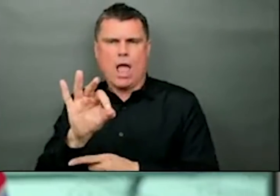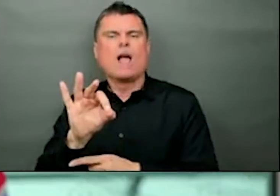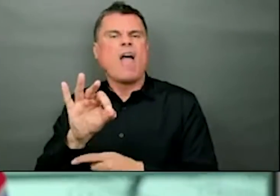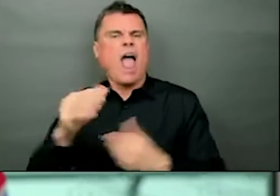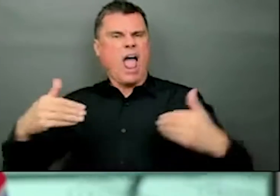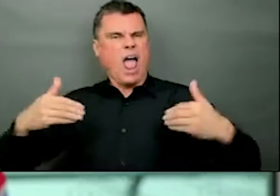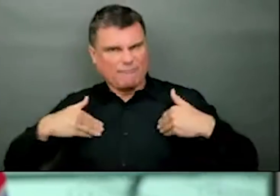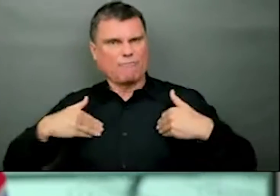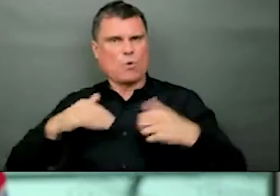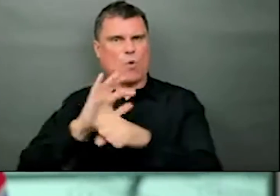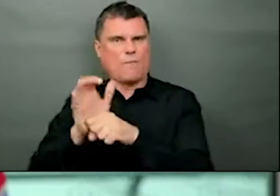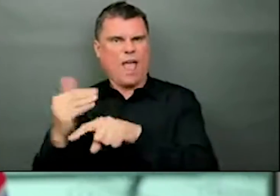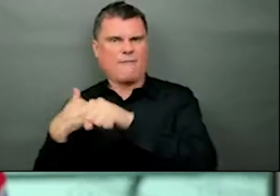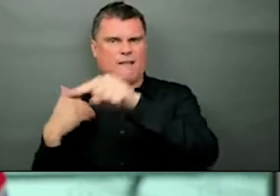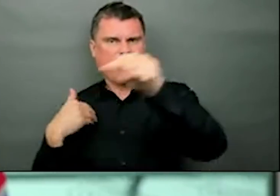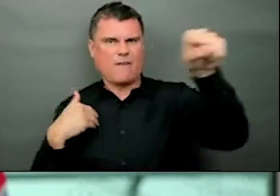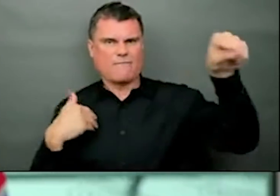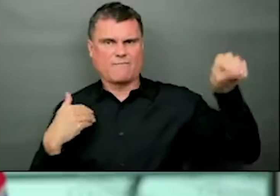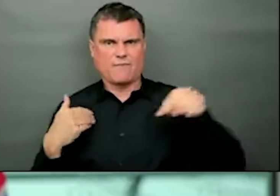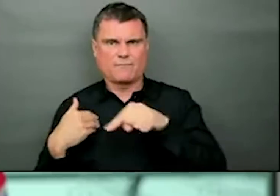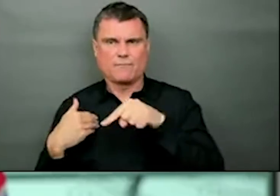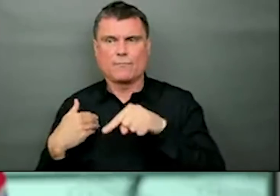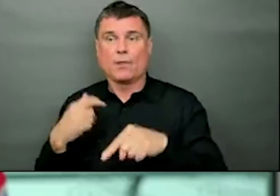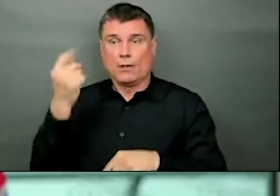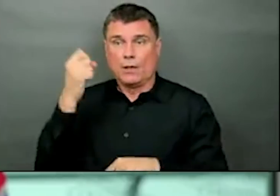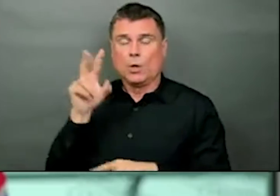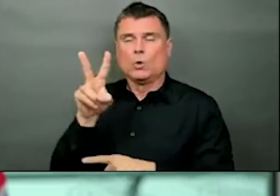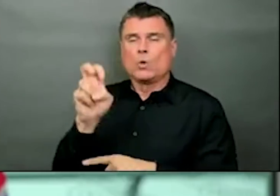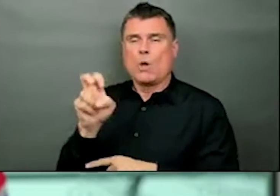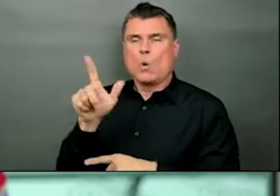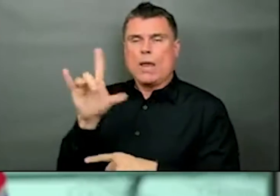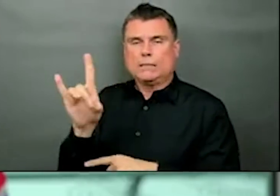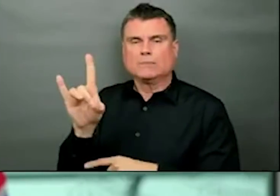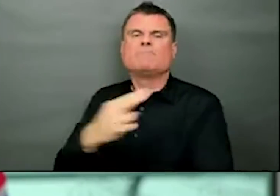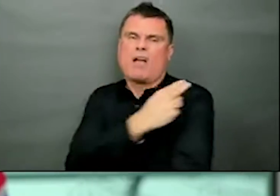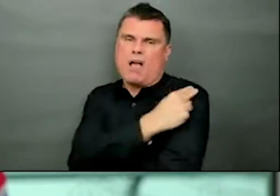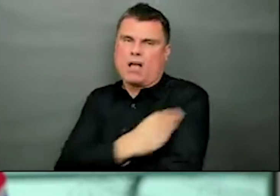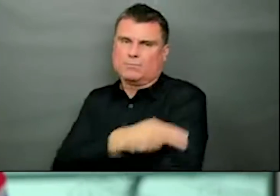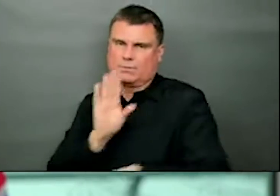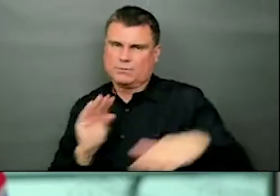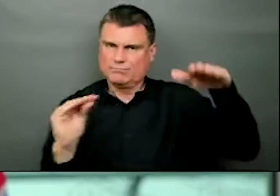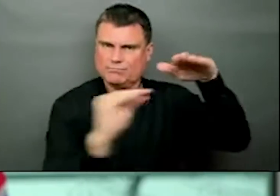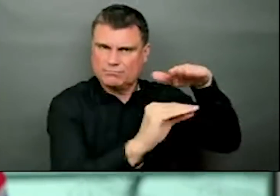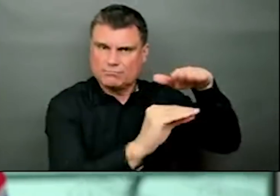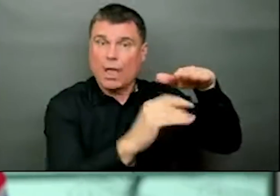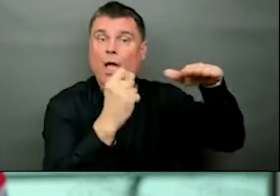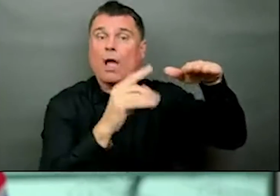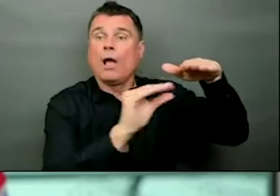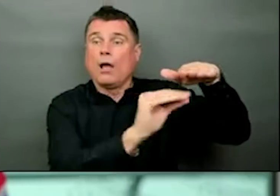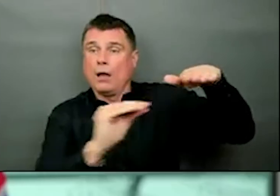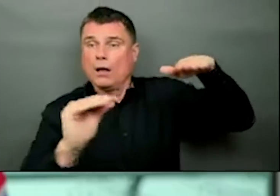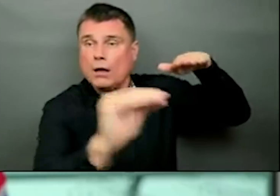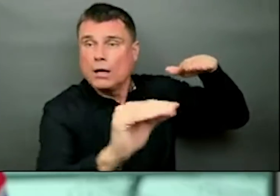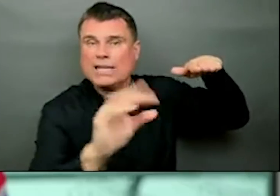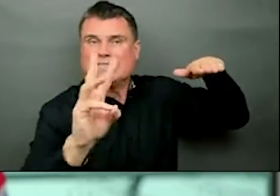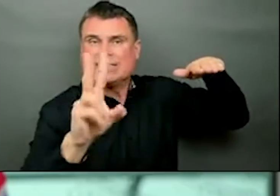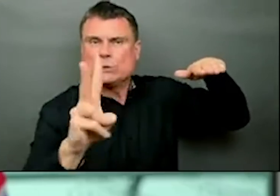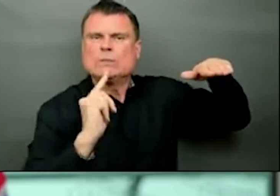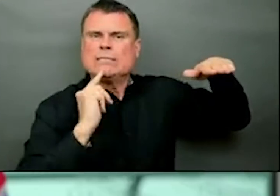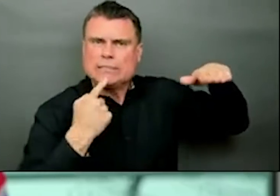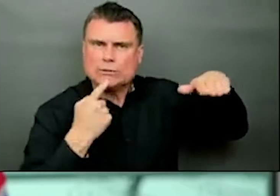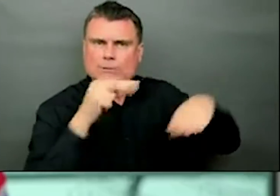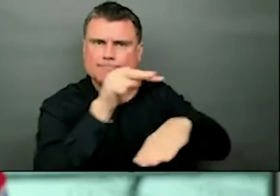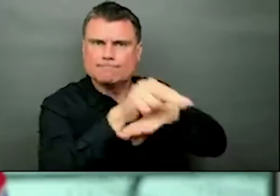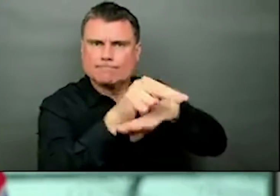active cases right now of whom 228 people are in hospital, 62 in critical care or ICU.